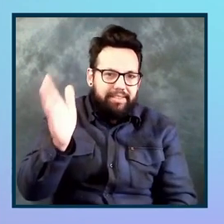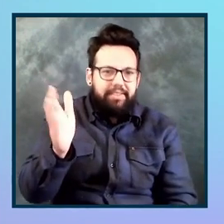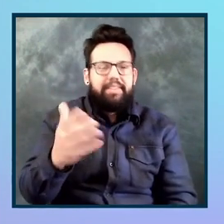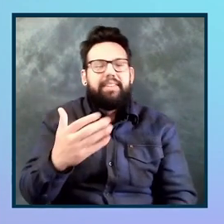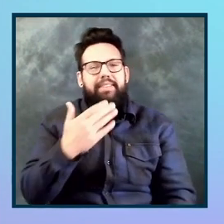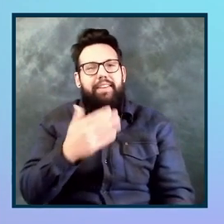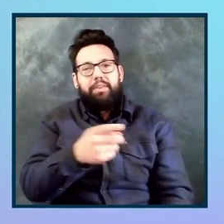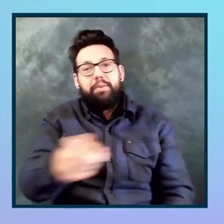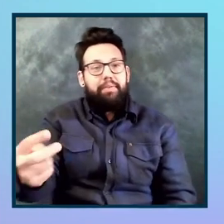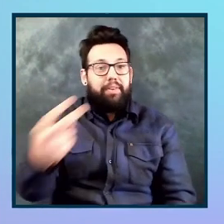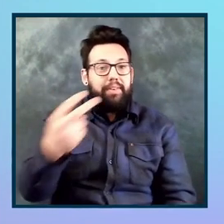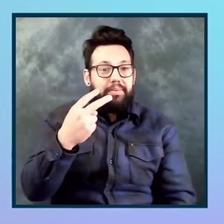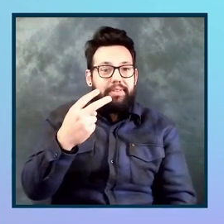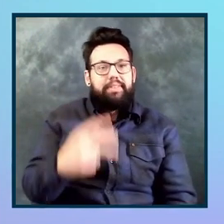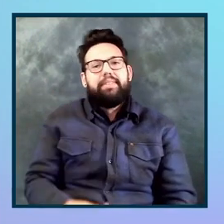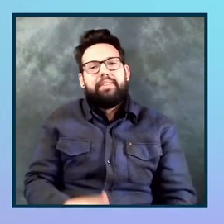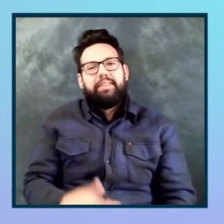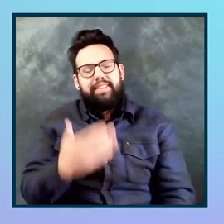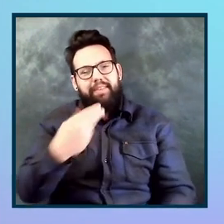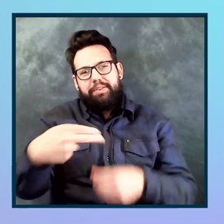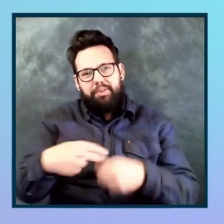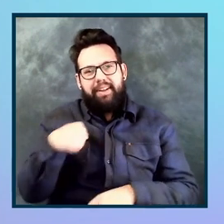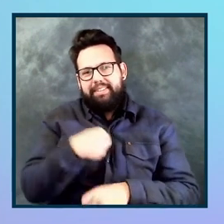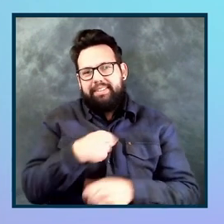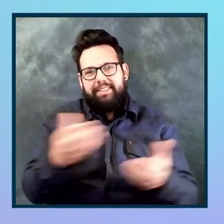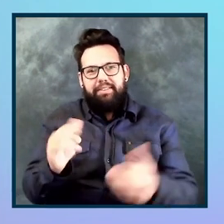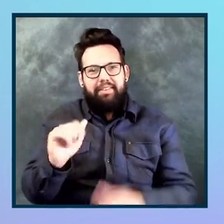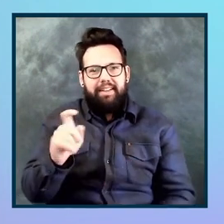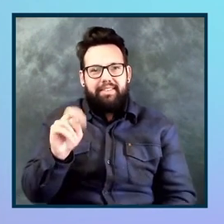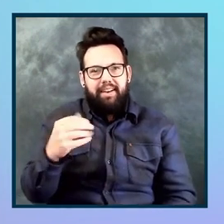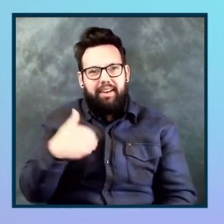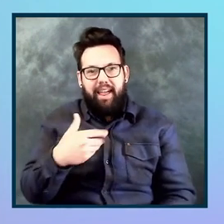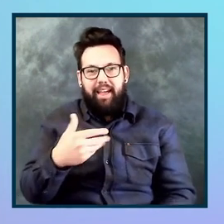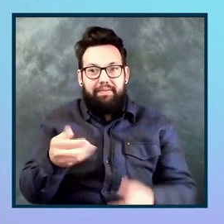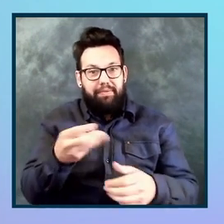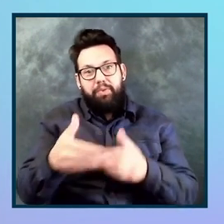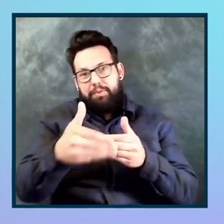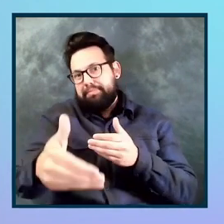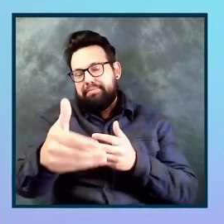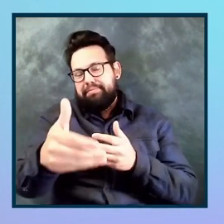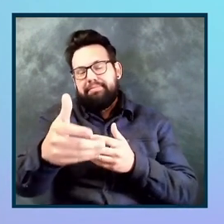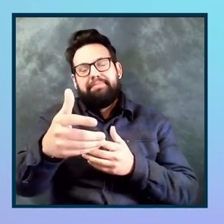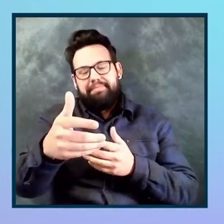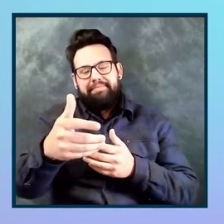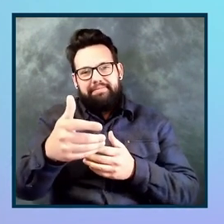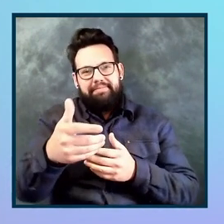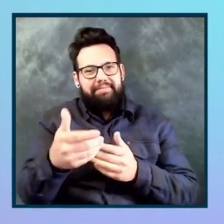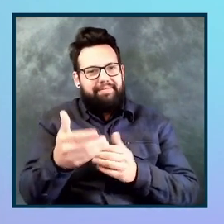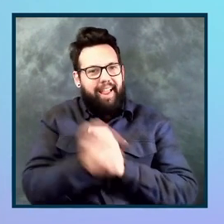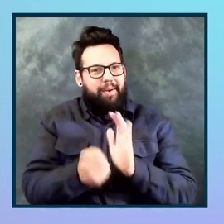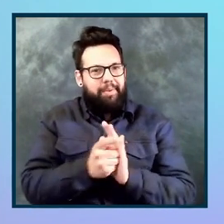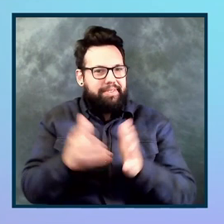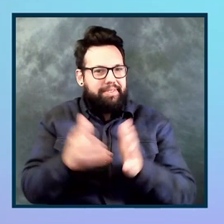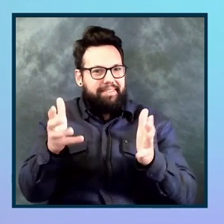all for attending this session and for joining us here at AXECON. We do still have a handful more, um, hours left in the day.